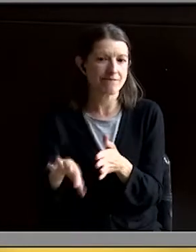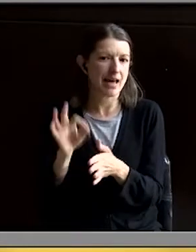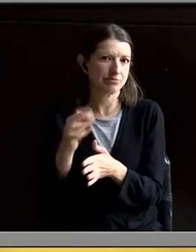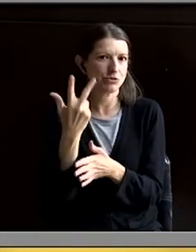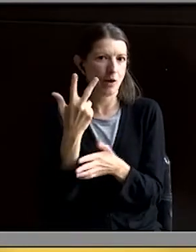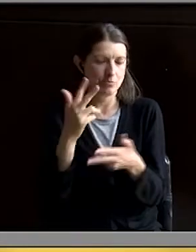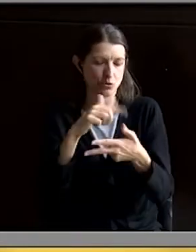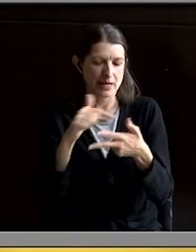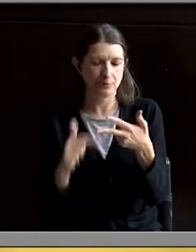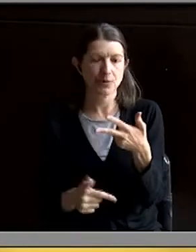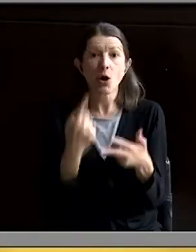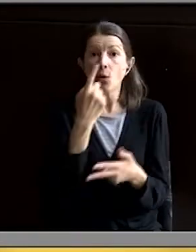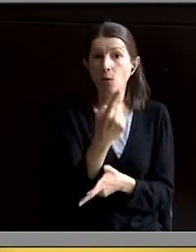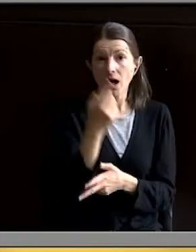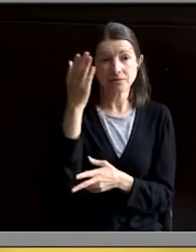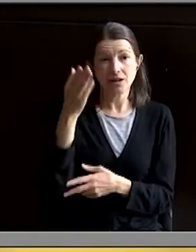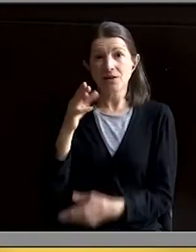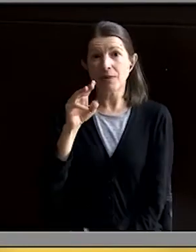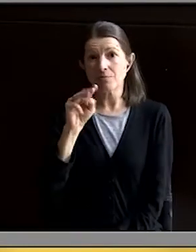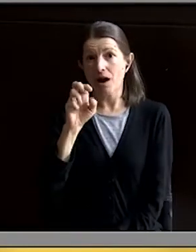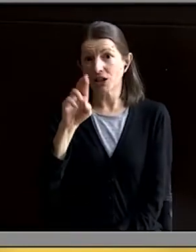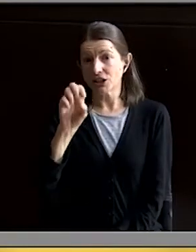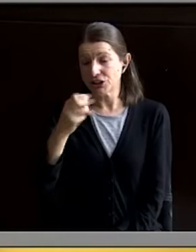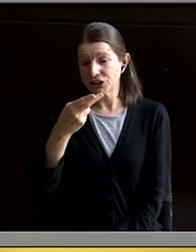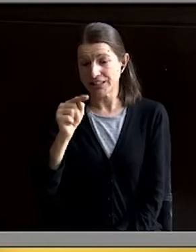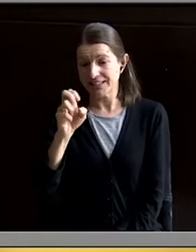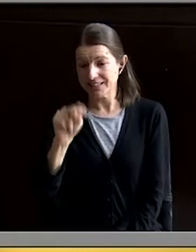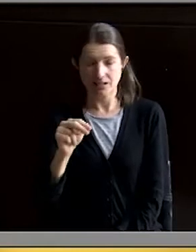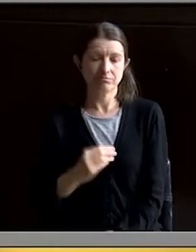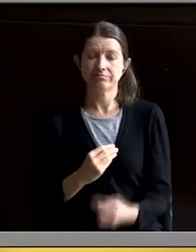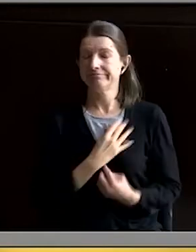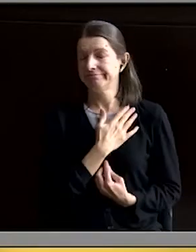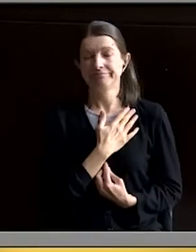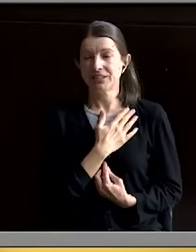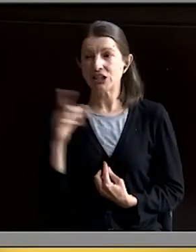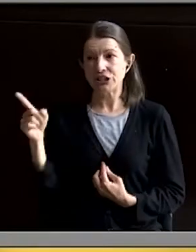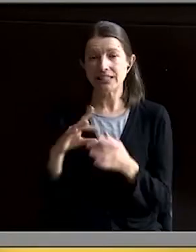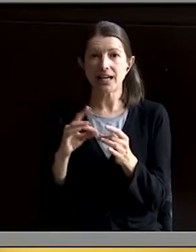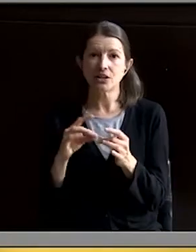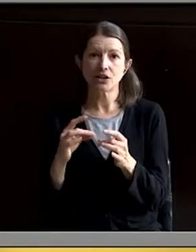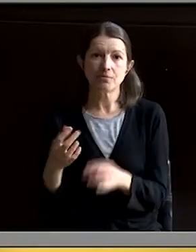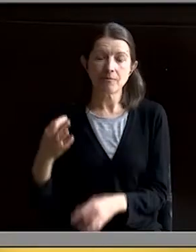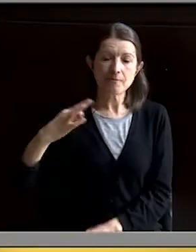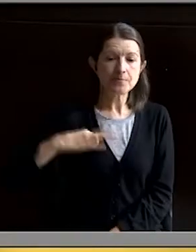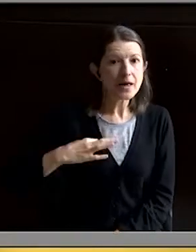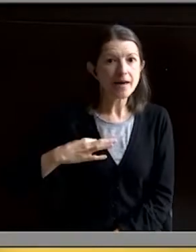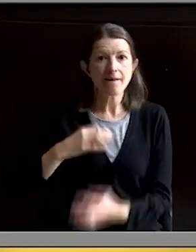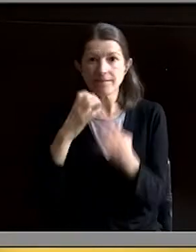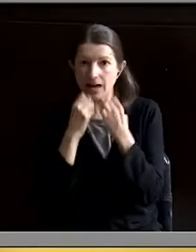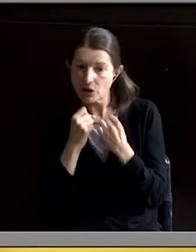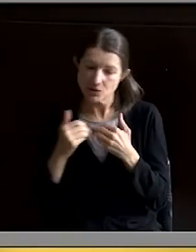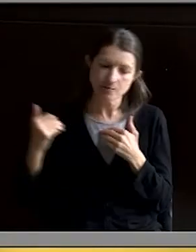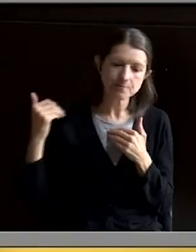One really inspirational speech by Jacqueline Marshton really resonated with me. She said, we gain the most value when we go the